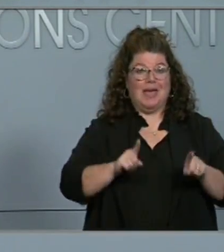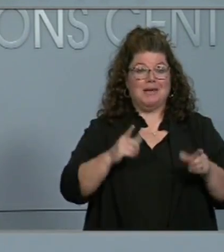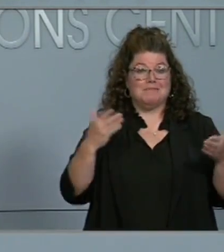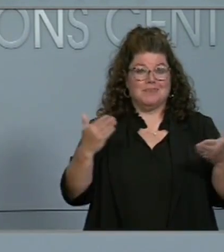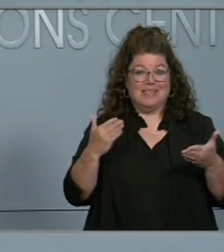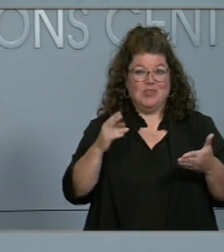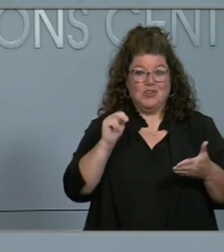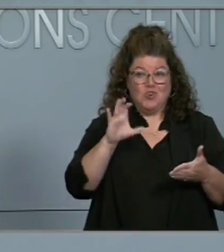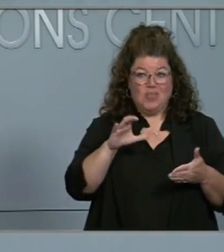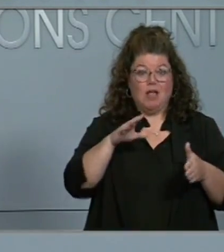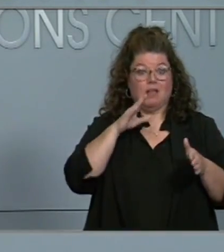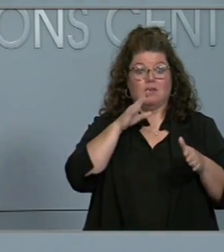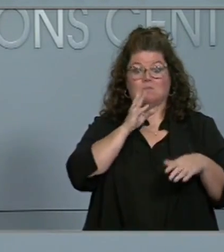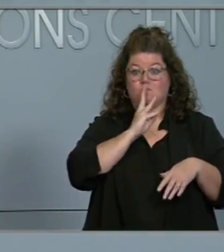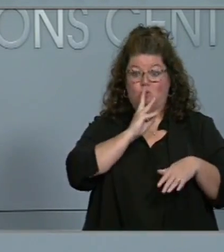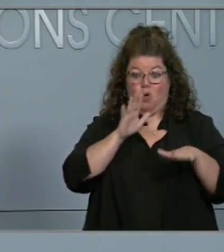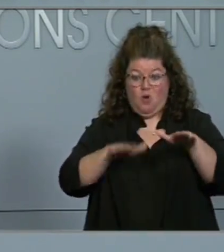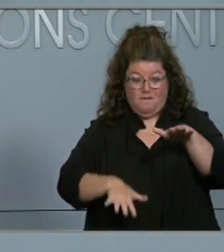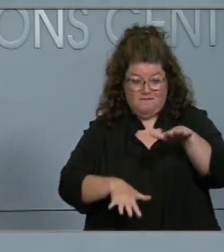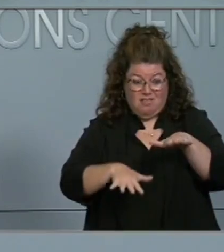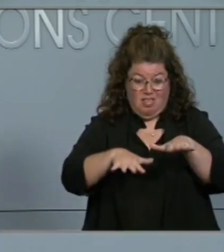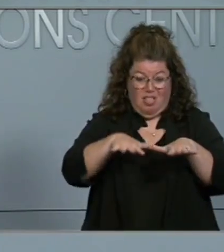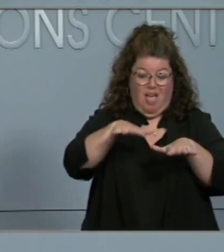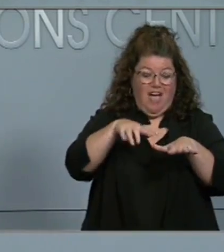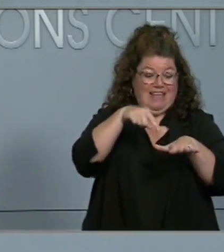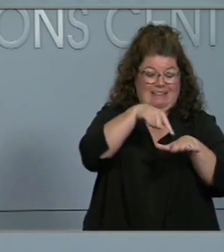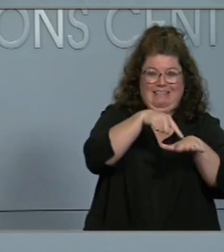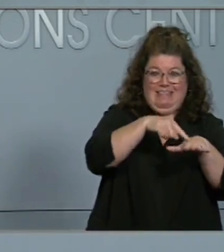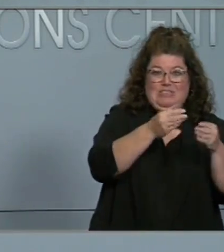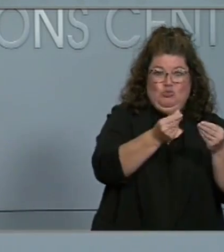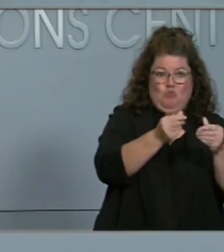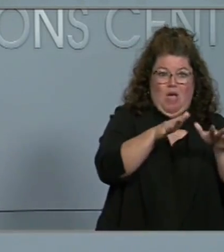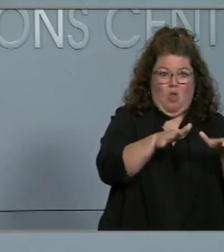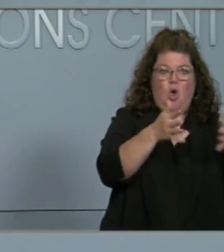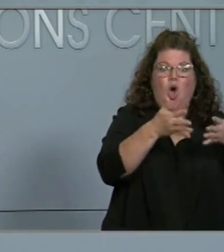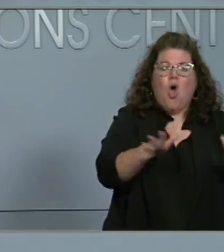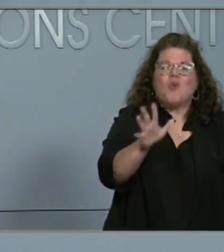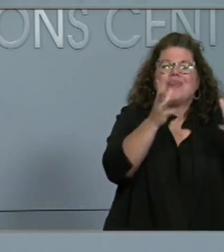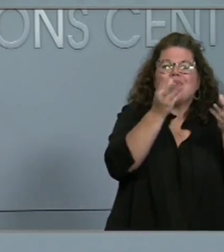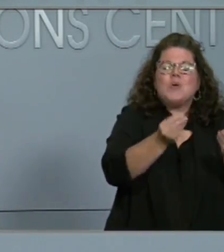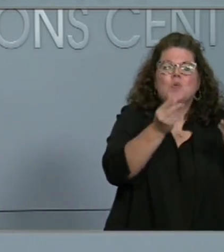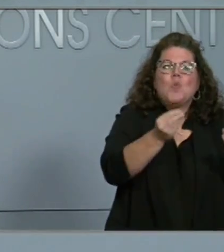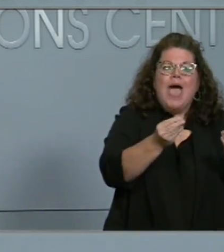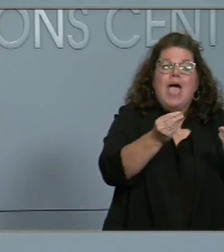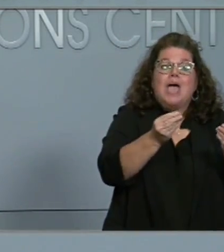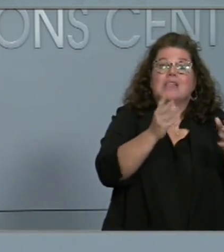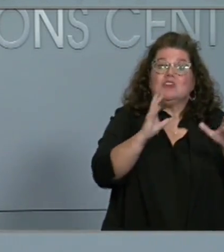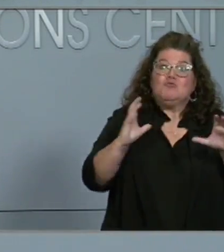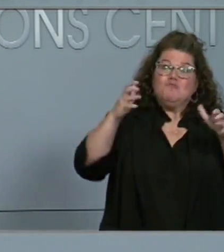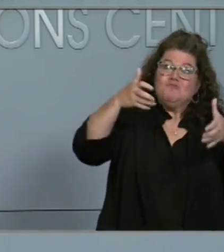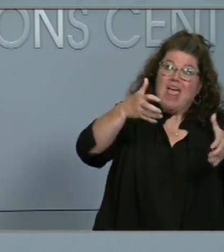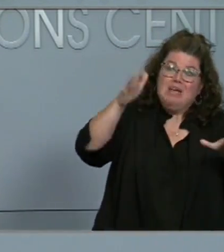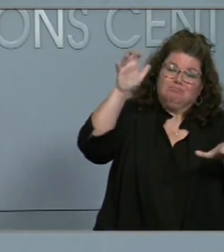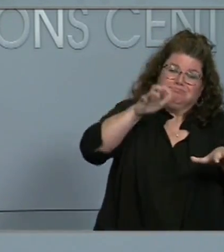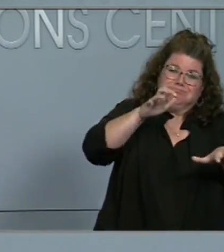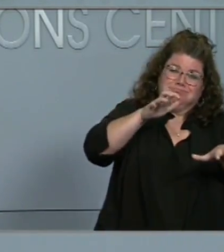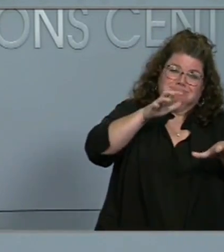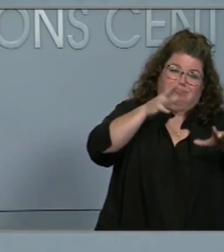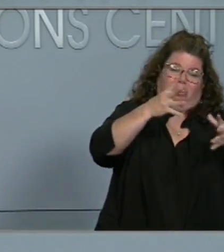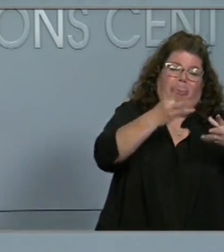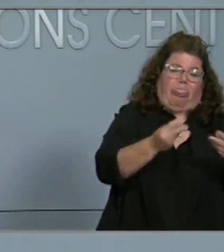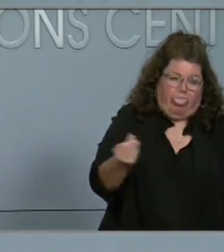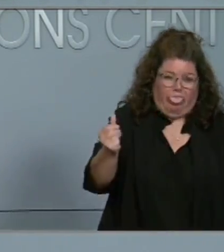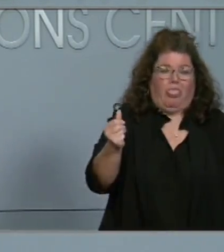flooding happens is that grounds are already saturated, and you see the more potential for that.